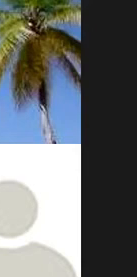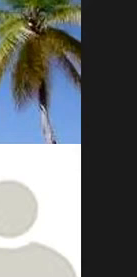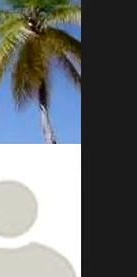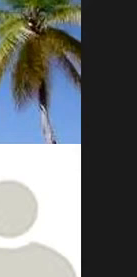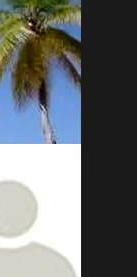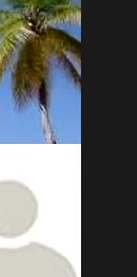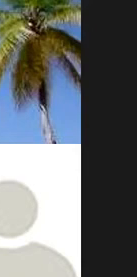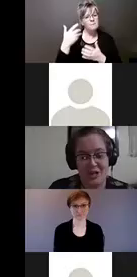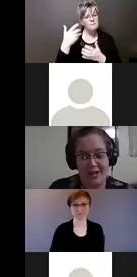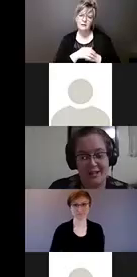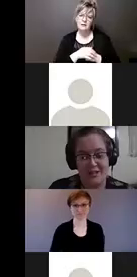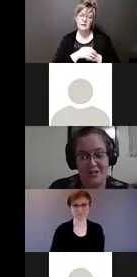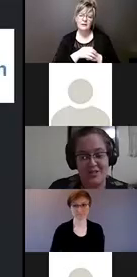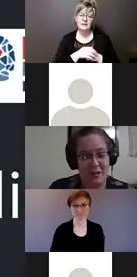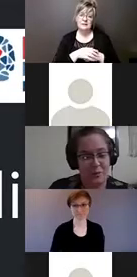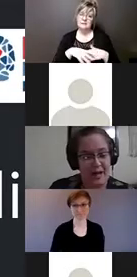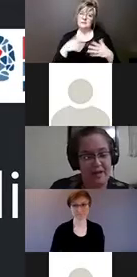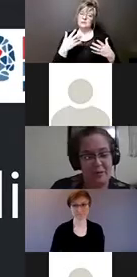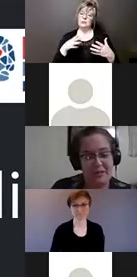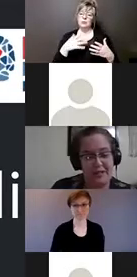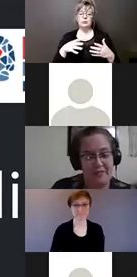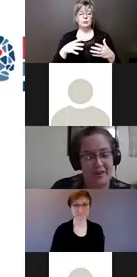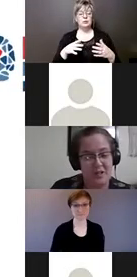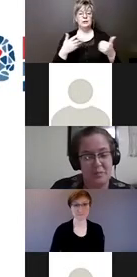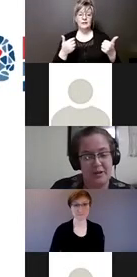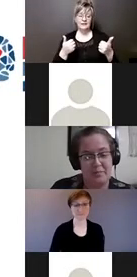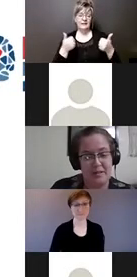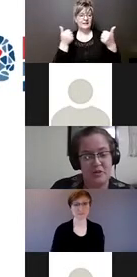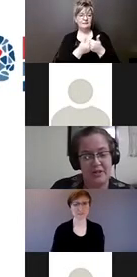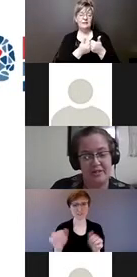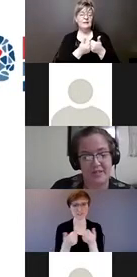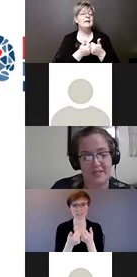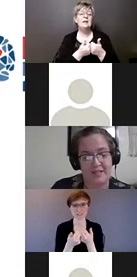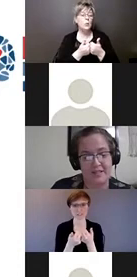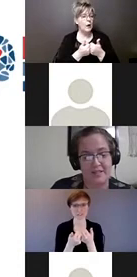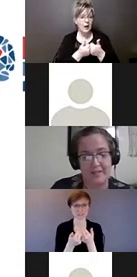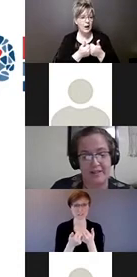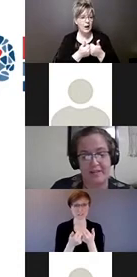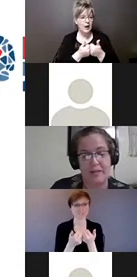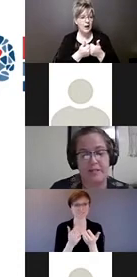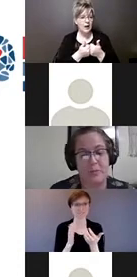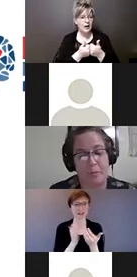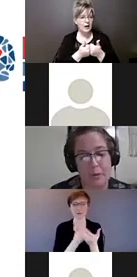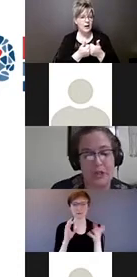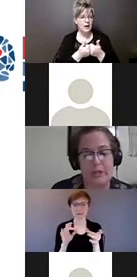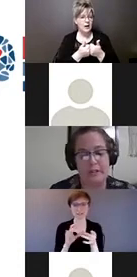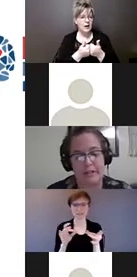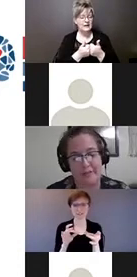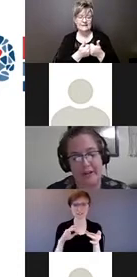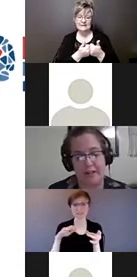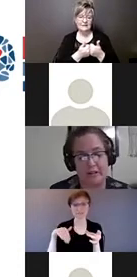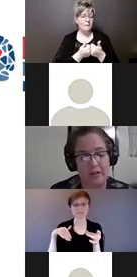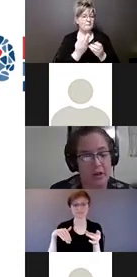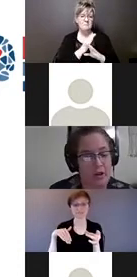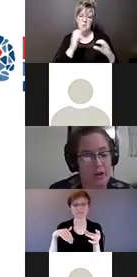What remains a challenge is that we haven't really advanced beyond messaging that states that they have been disproportionately affected.